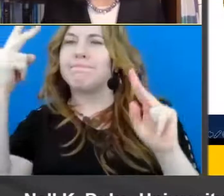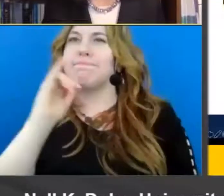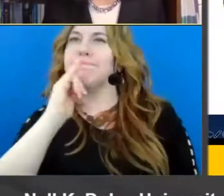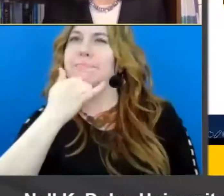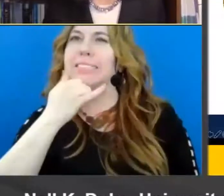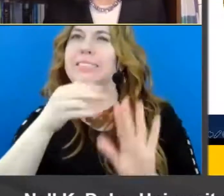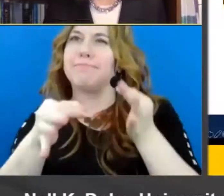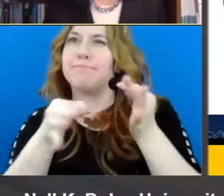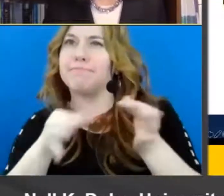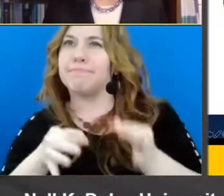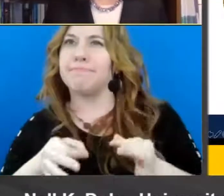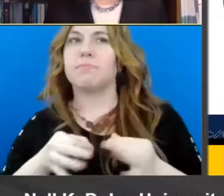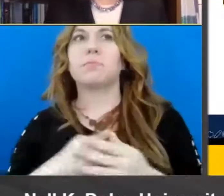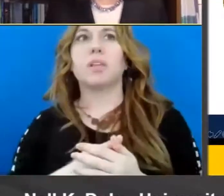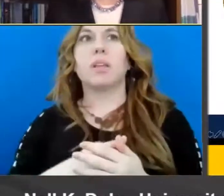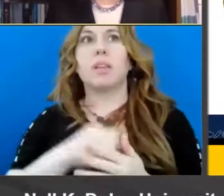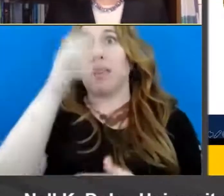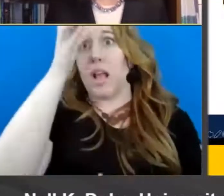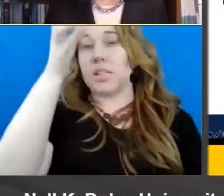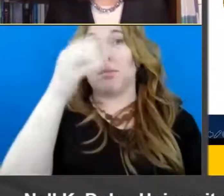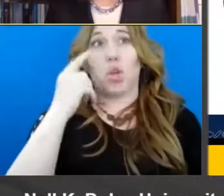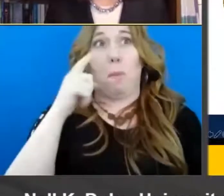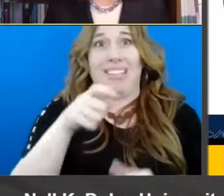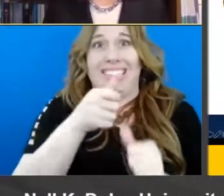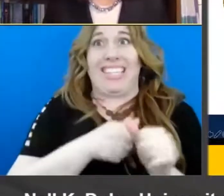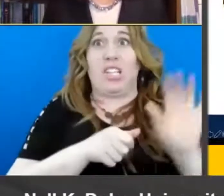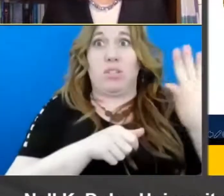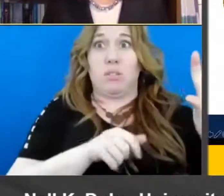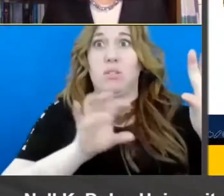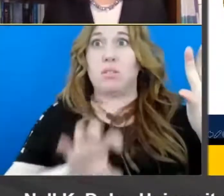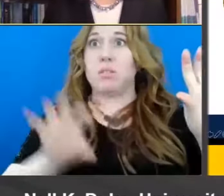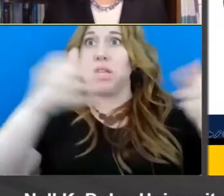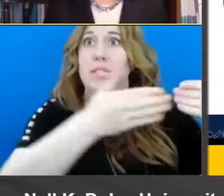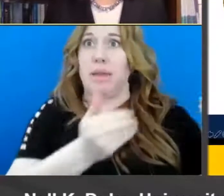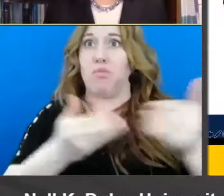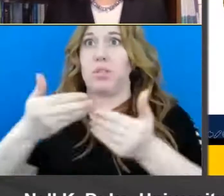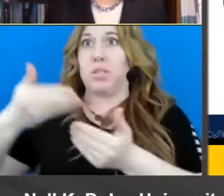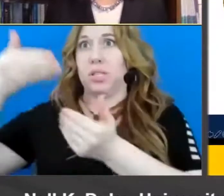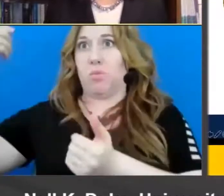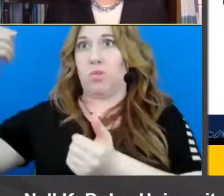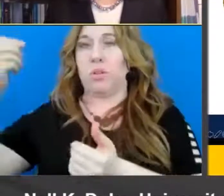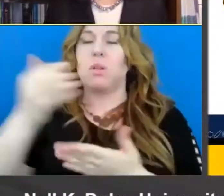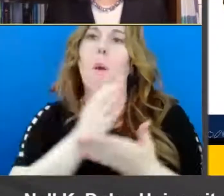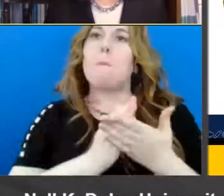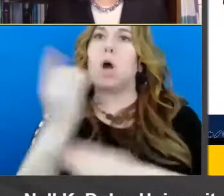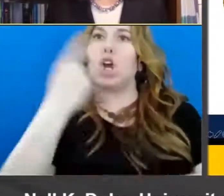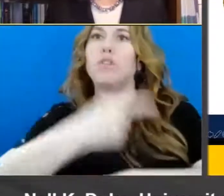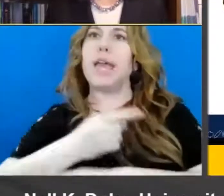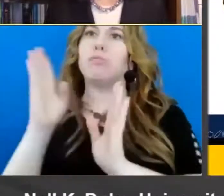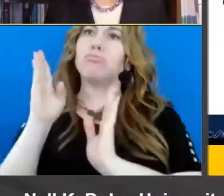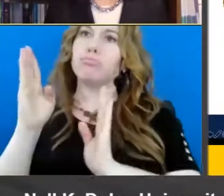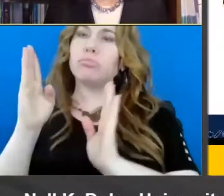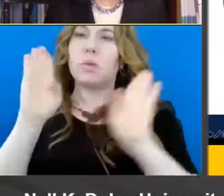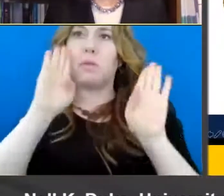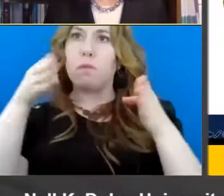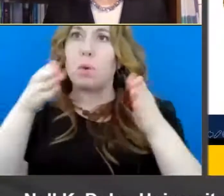it but it's this idea that you do each of these things in isolation so you you have a part of your day or you have a set of practices you do that's